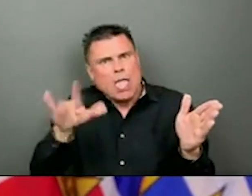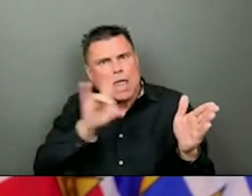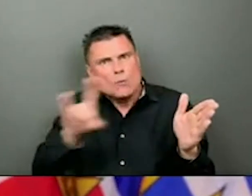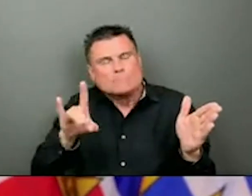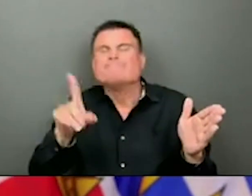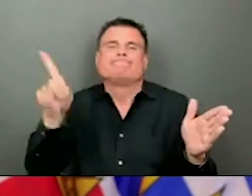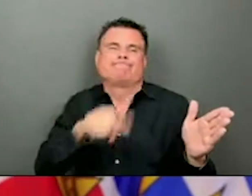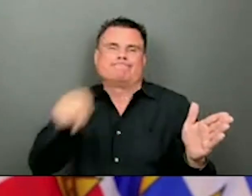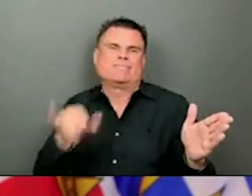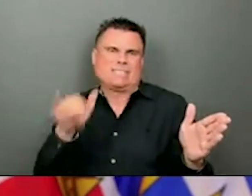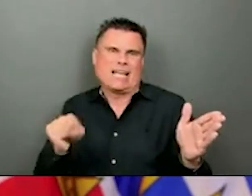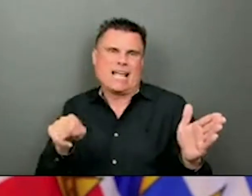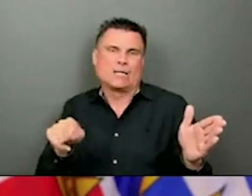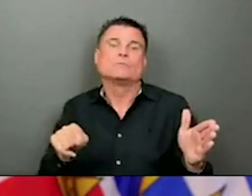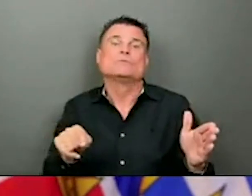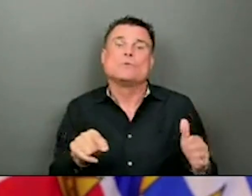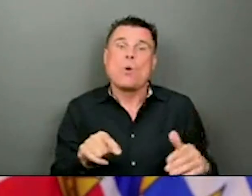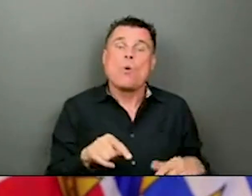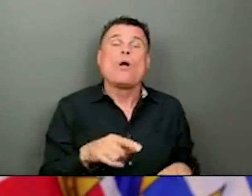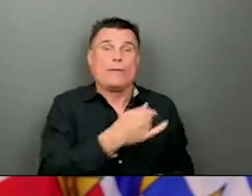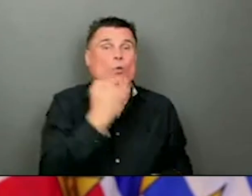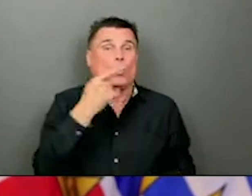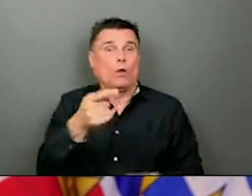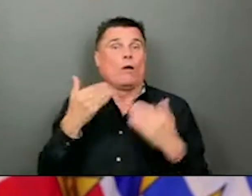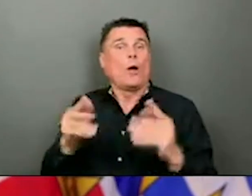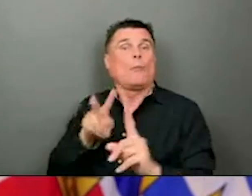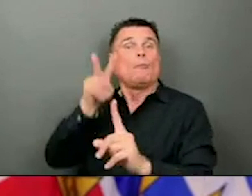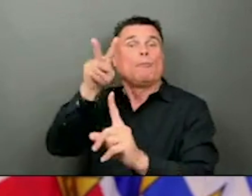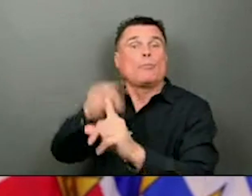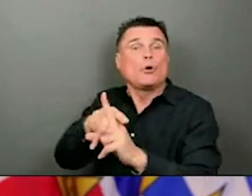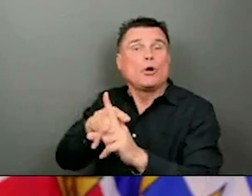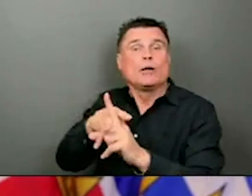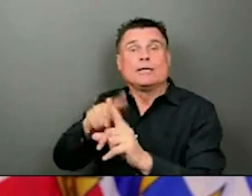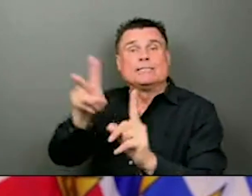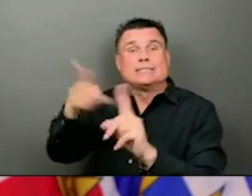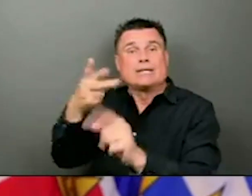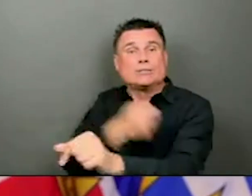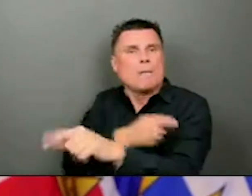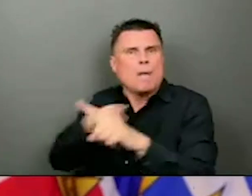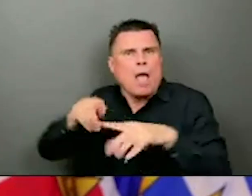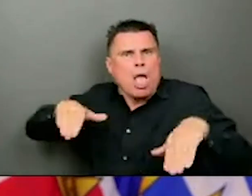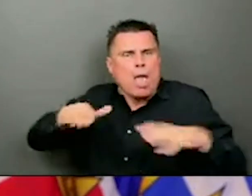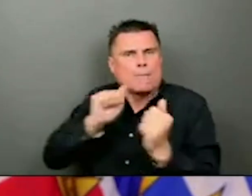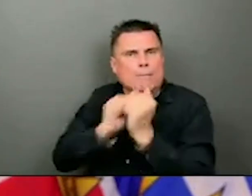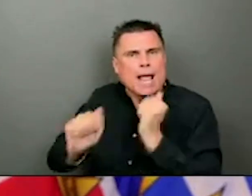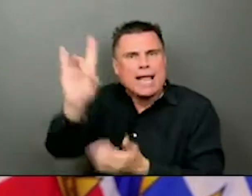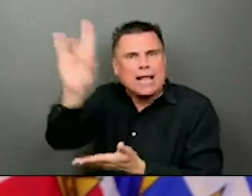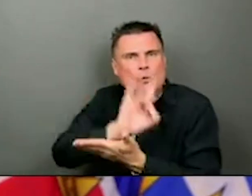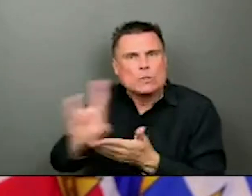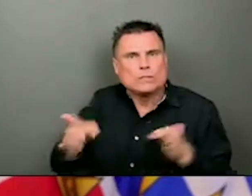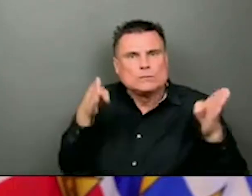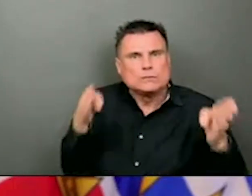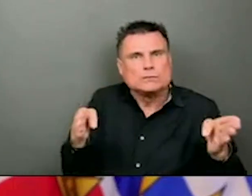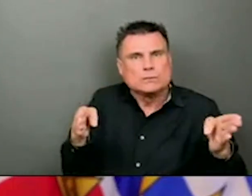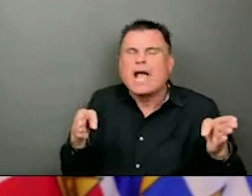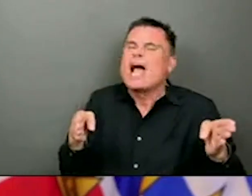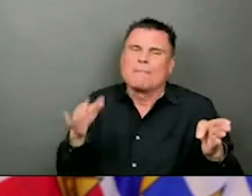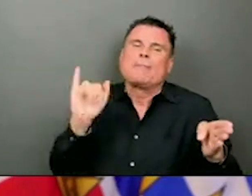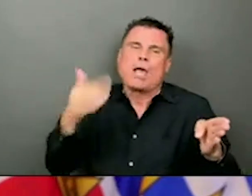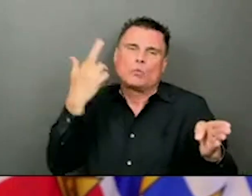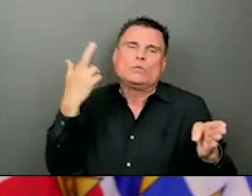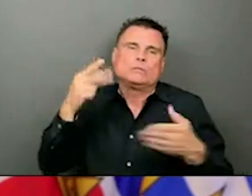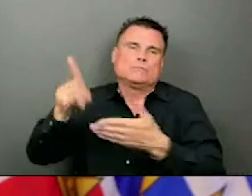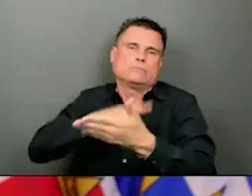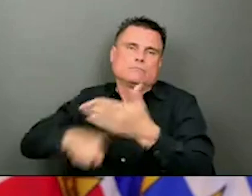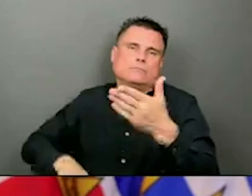they had not yet been at for dose 2. I know there was some confusion this weekend and this is a